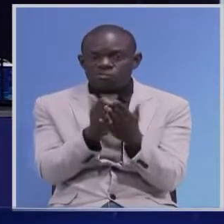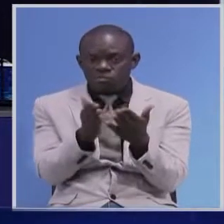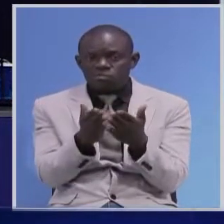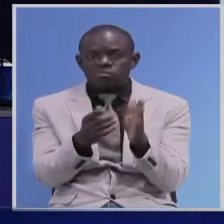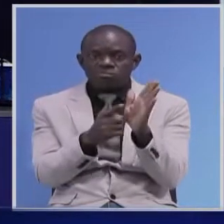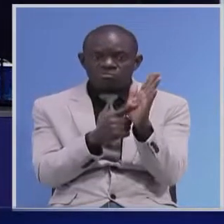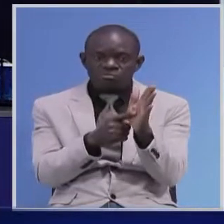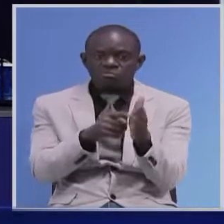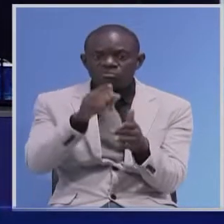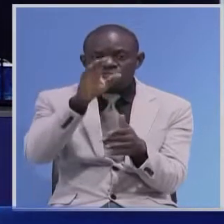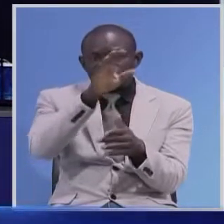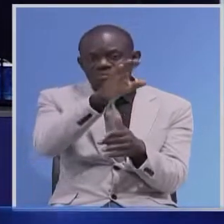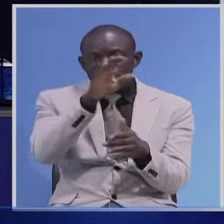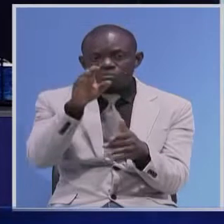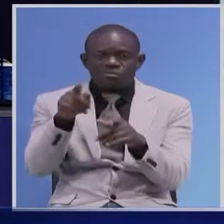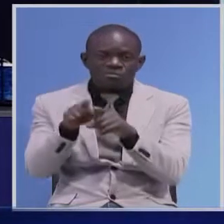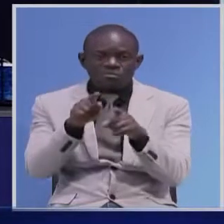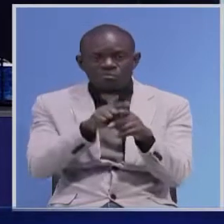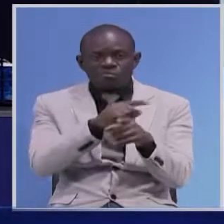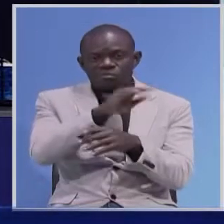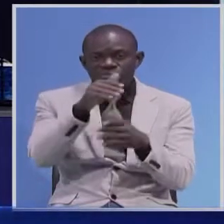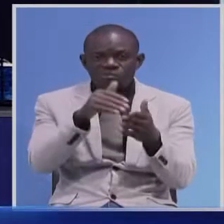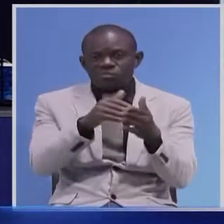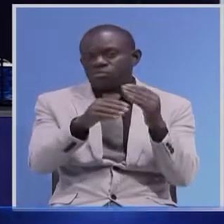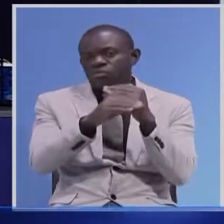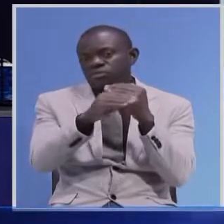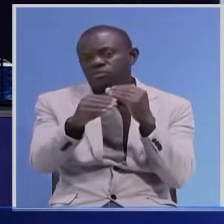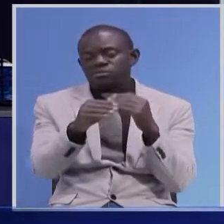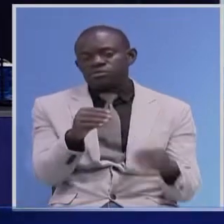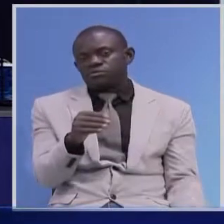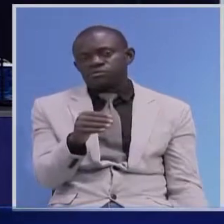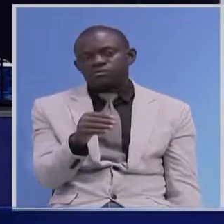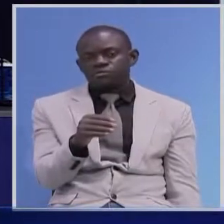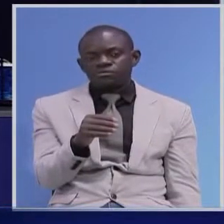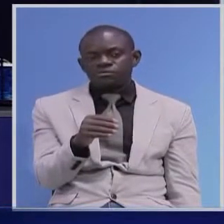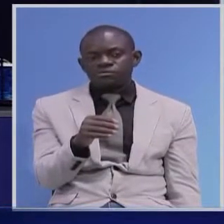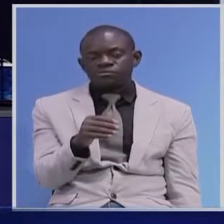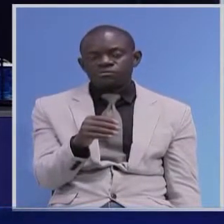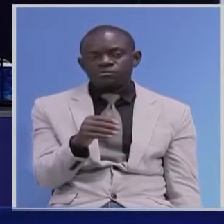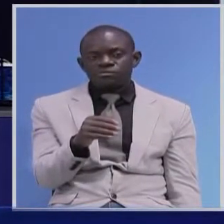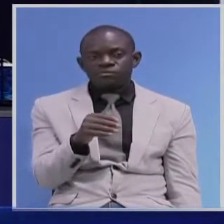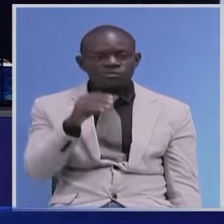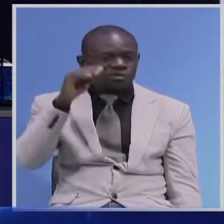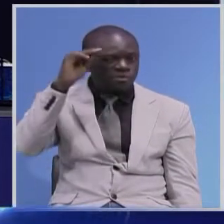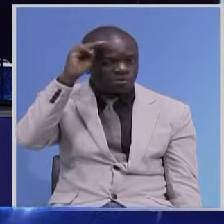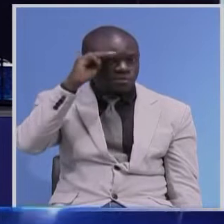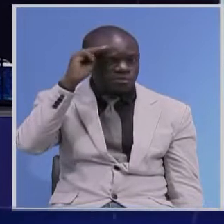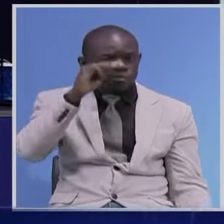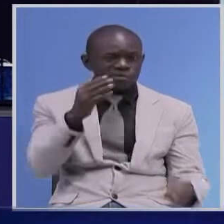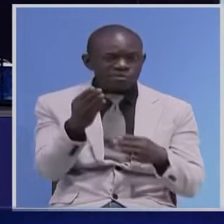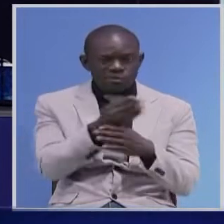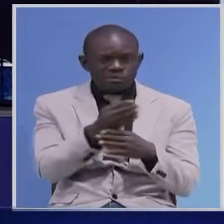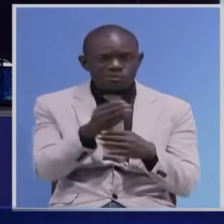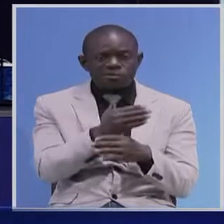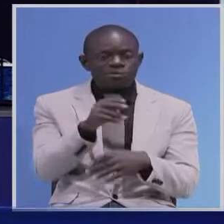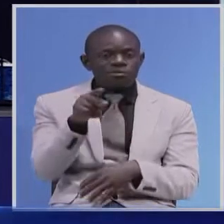levels, the trade-related and the mainstreaming manuals. Commerce Trade and Industry Permanent Secretary Mochenga